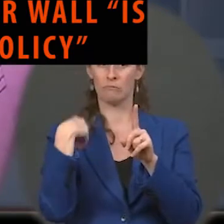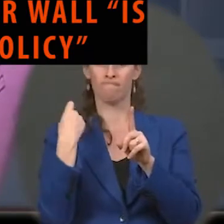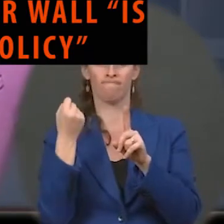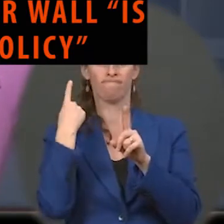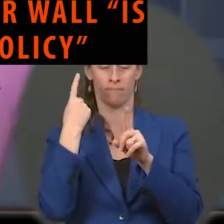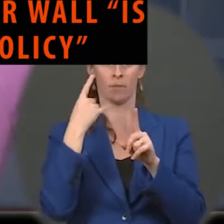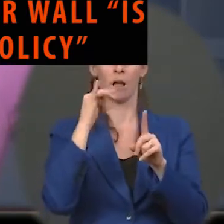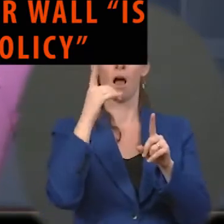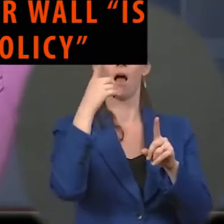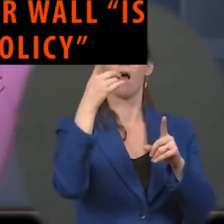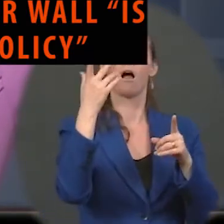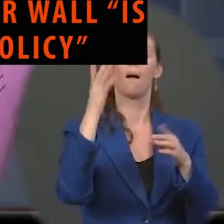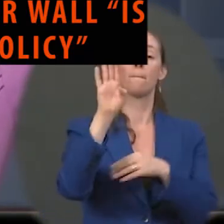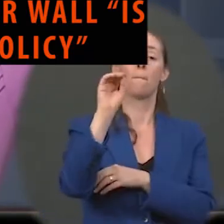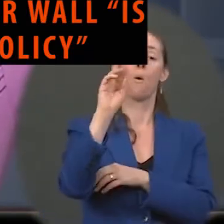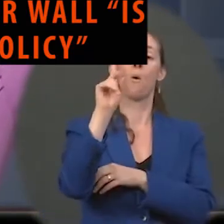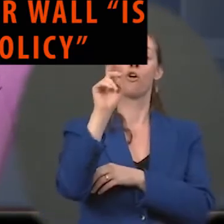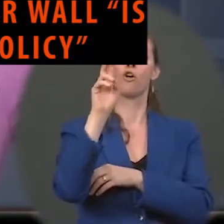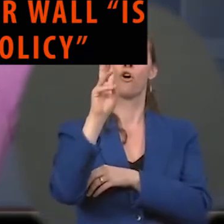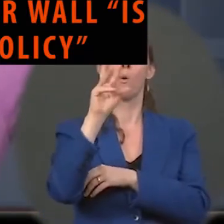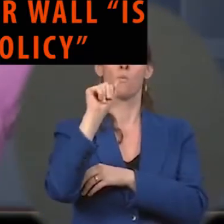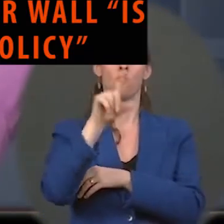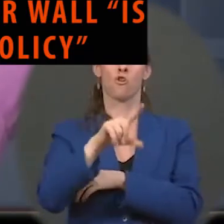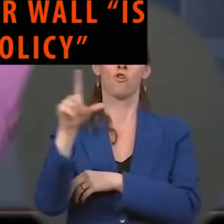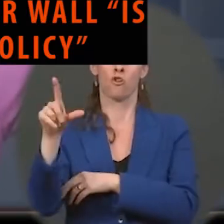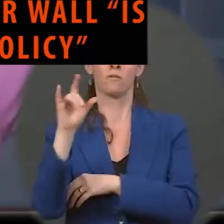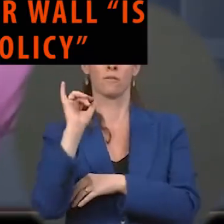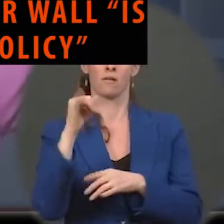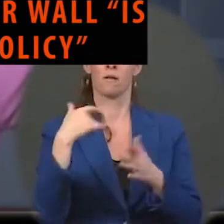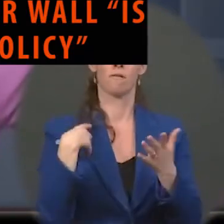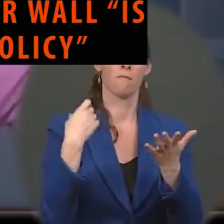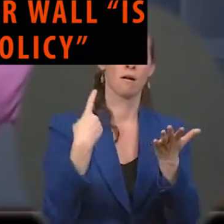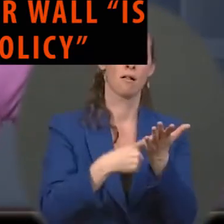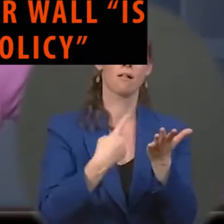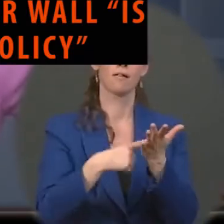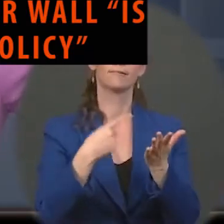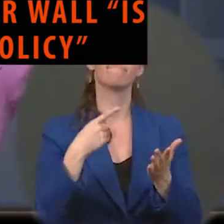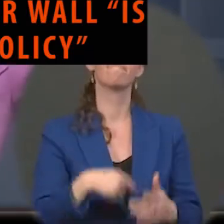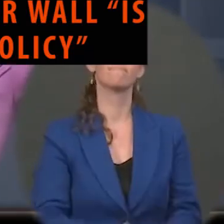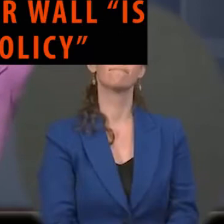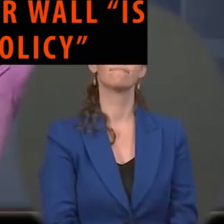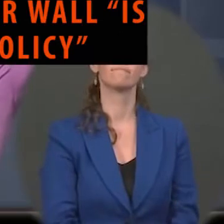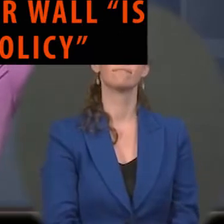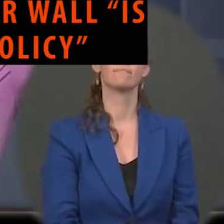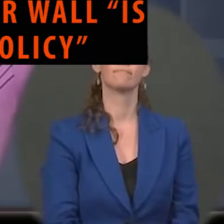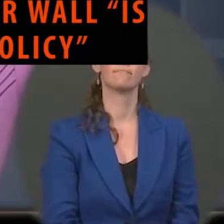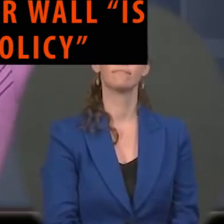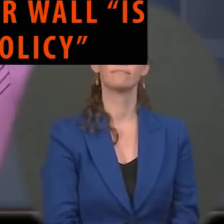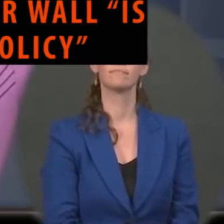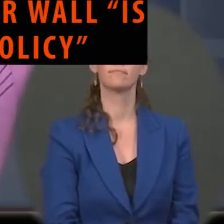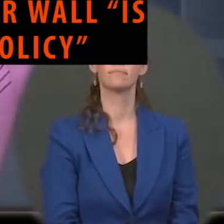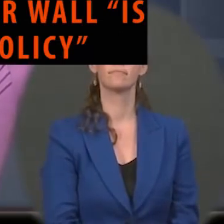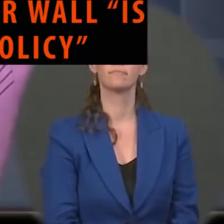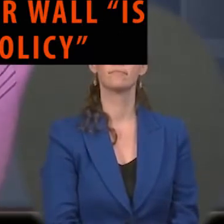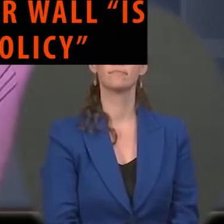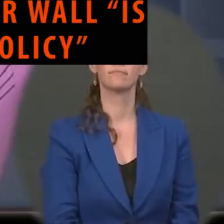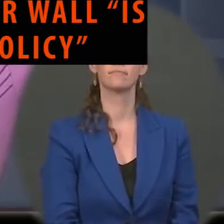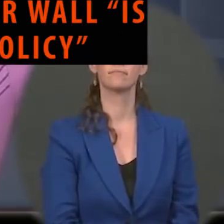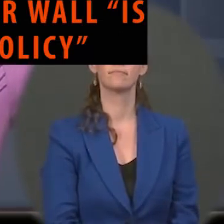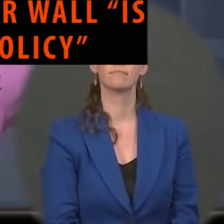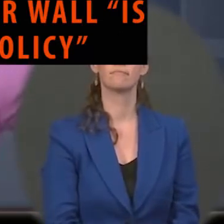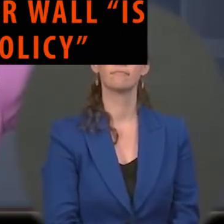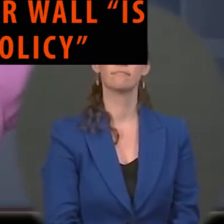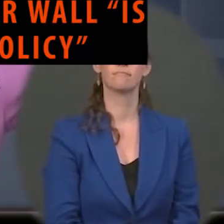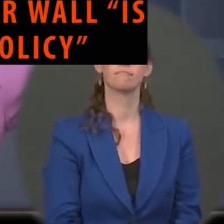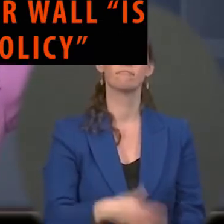general as a way that it's been used in a, you know, to close the border. And we feel that it